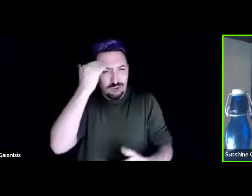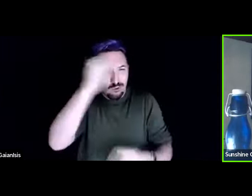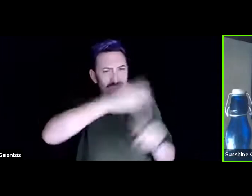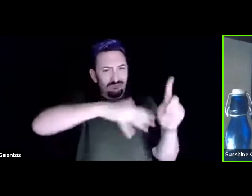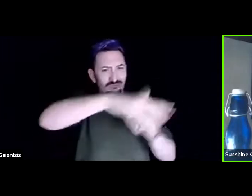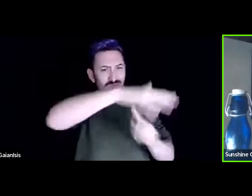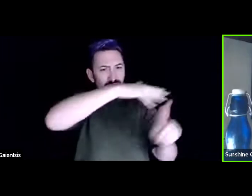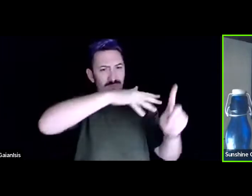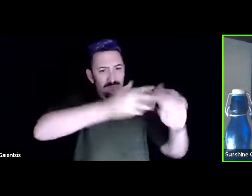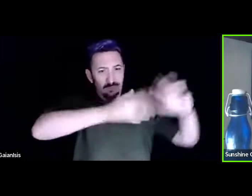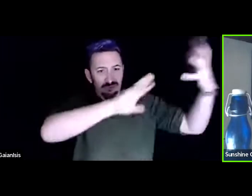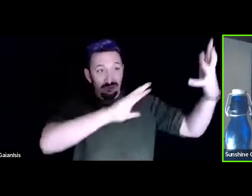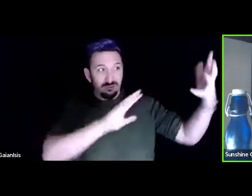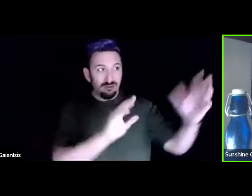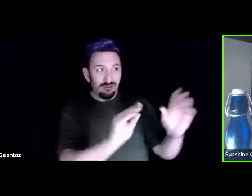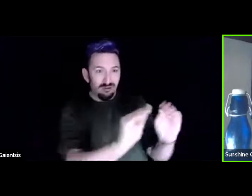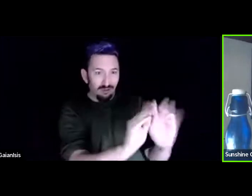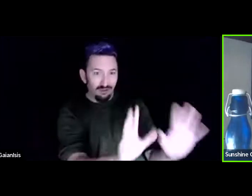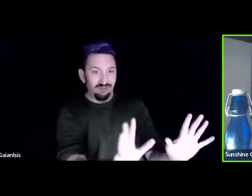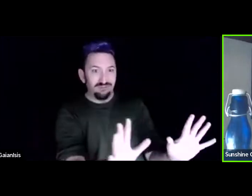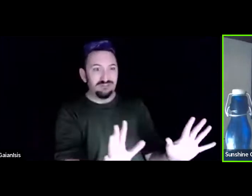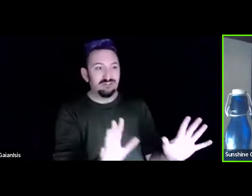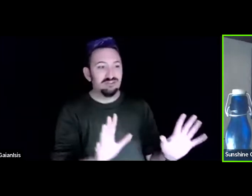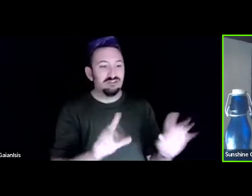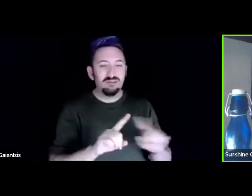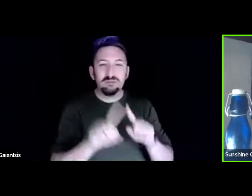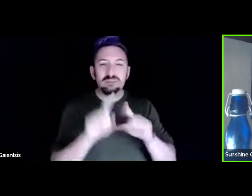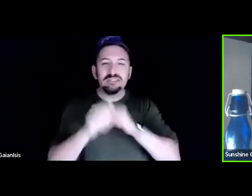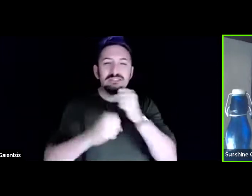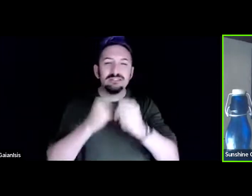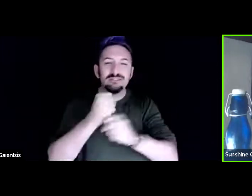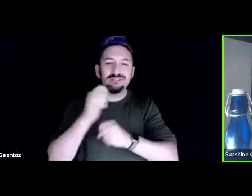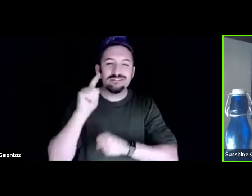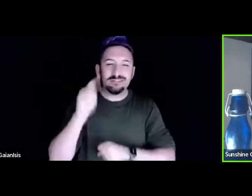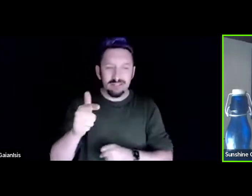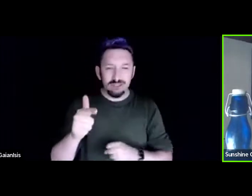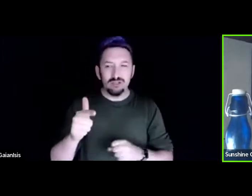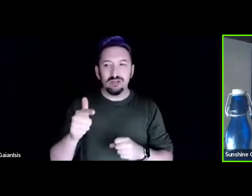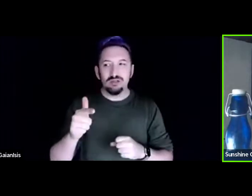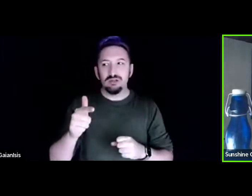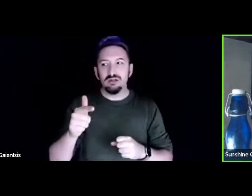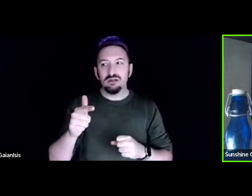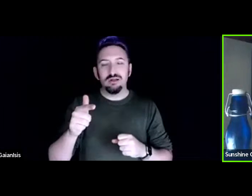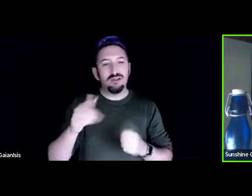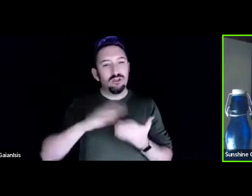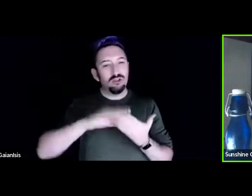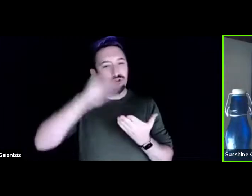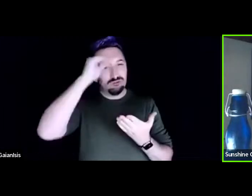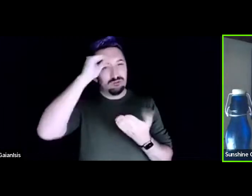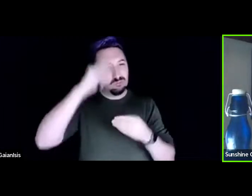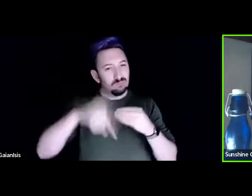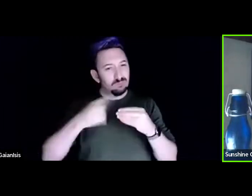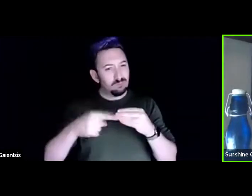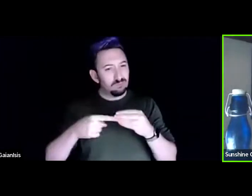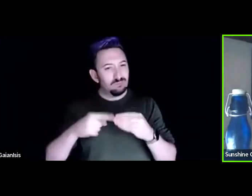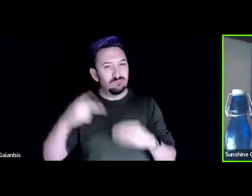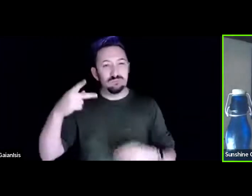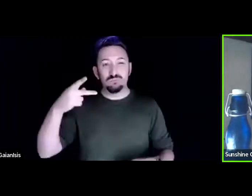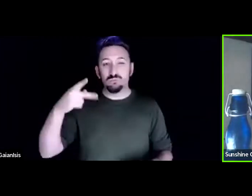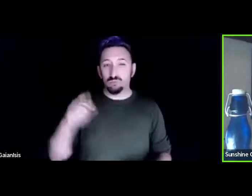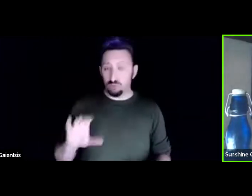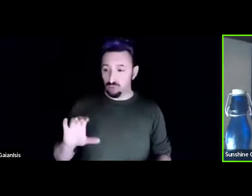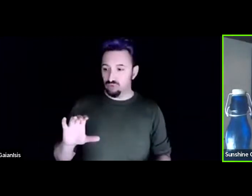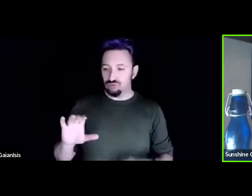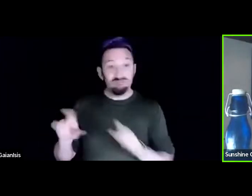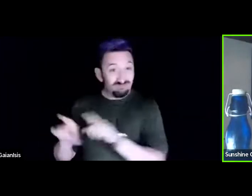But years later, I was introduced to the concept of permaculture, which, as Wanda mentioned, is a